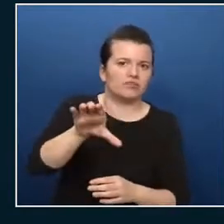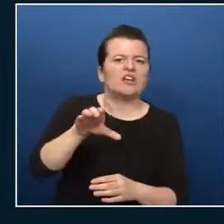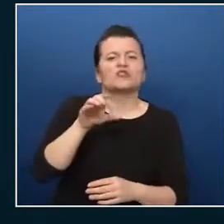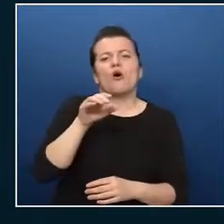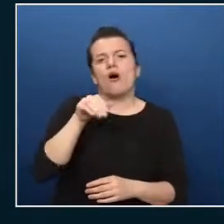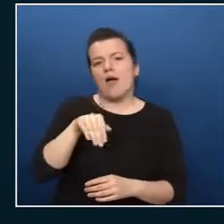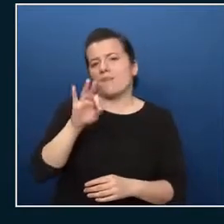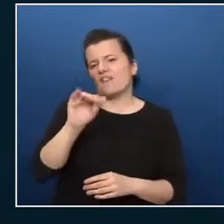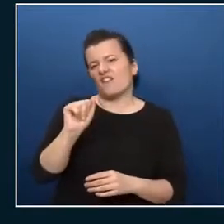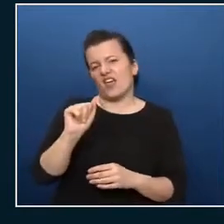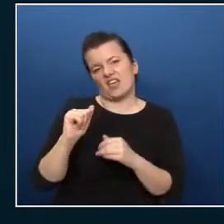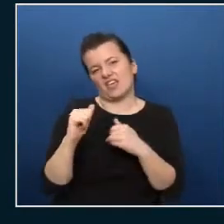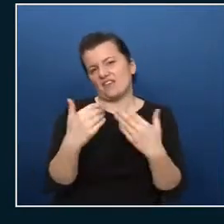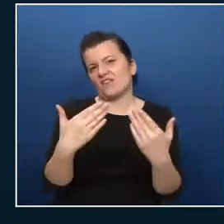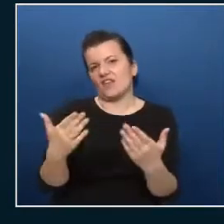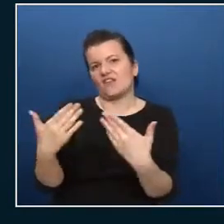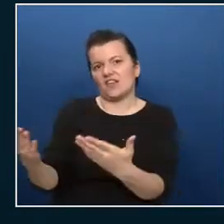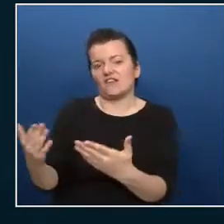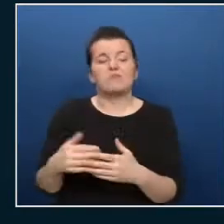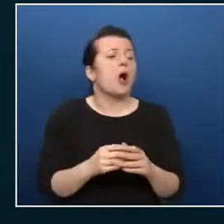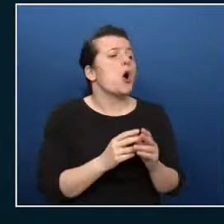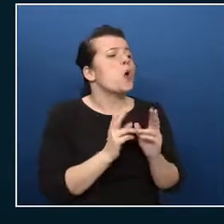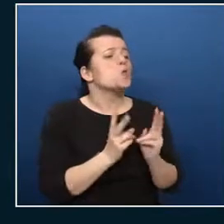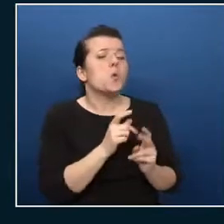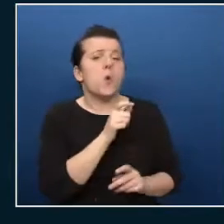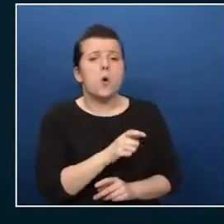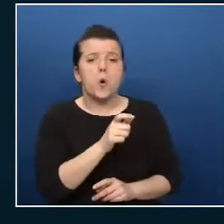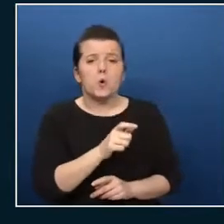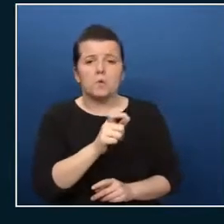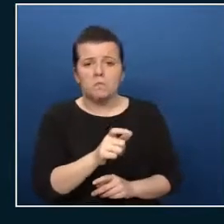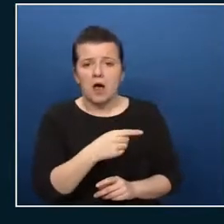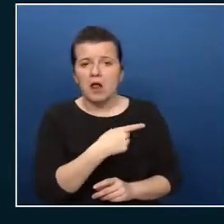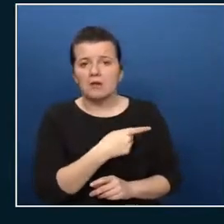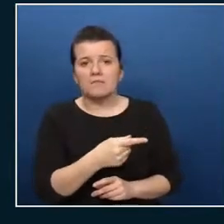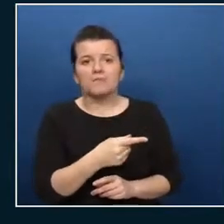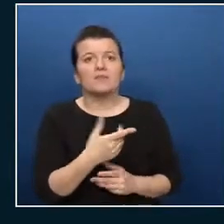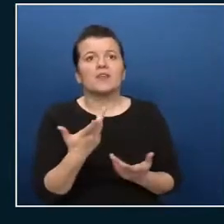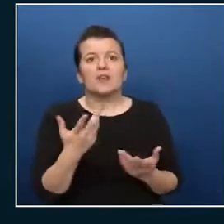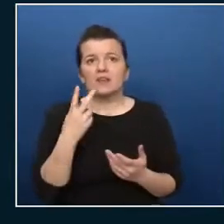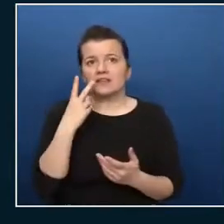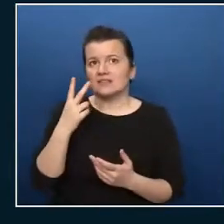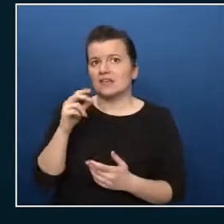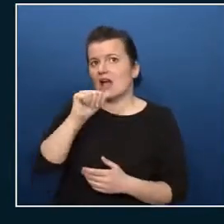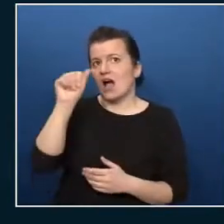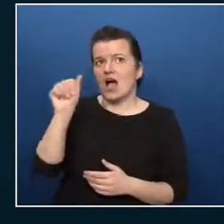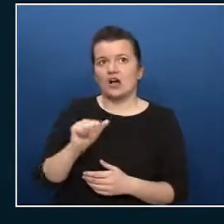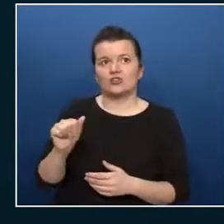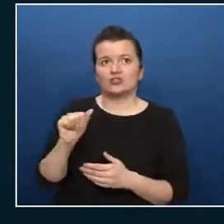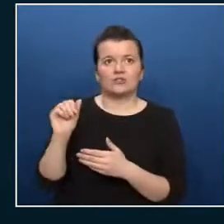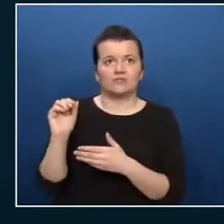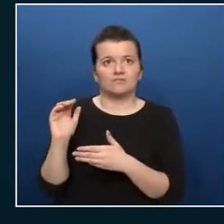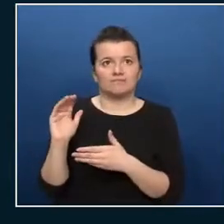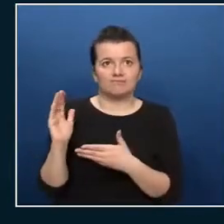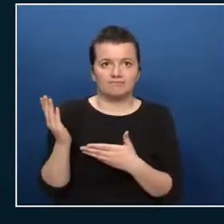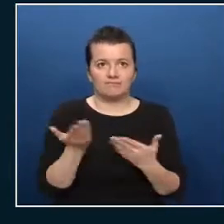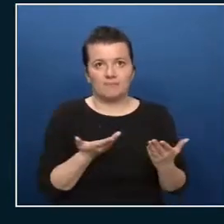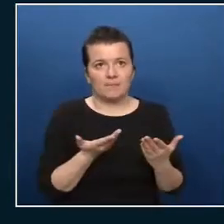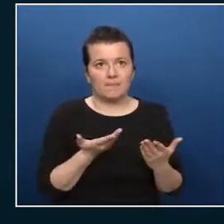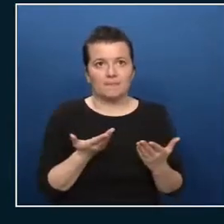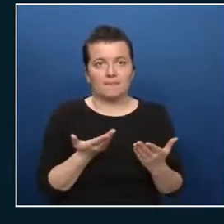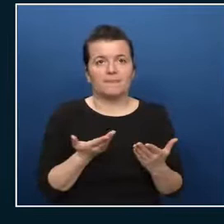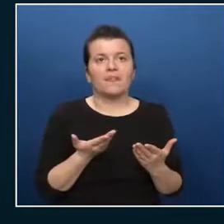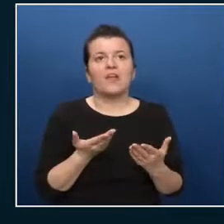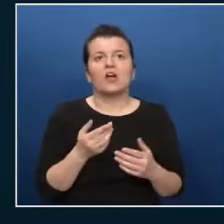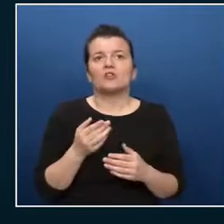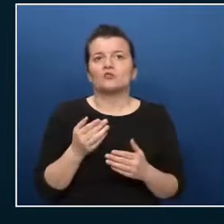for your normal users right if you just leverage Azure the then you don't have the amount of users inside of Azure Active Directory you